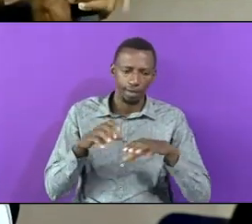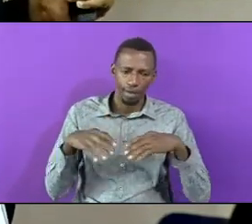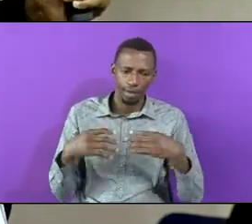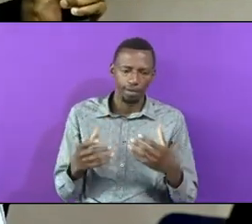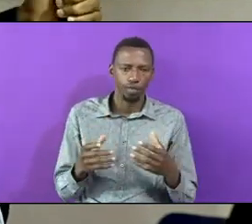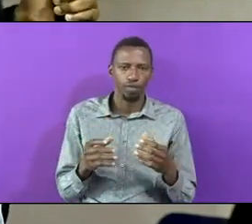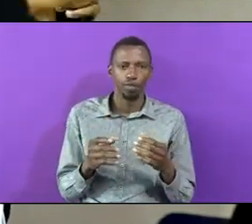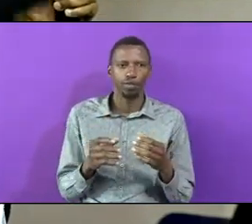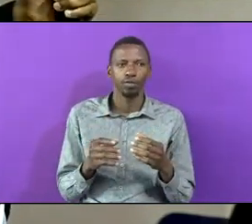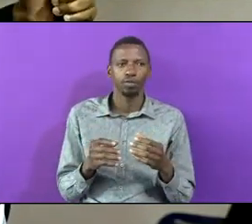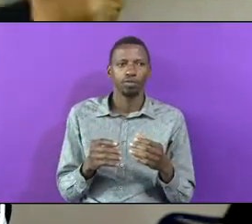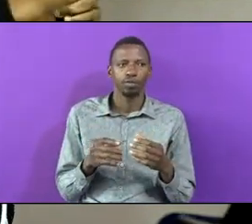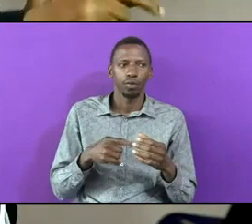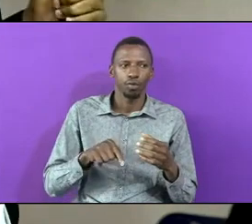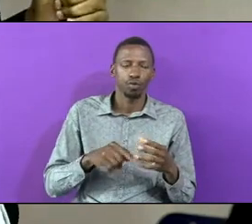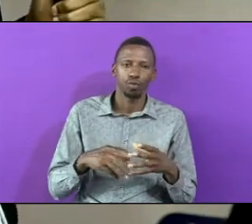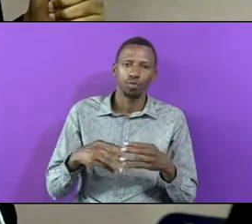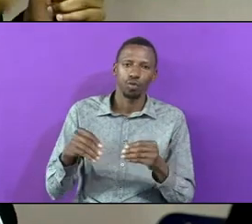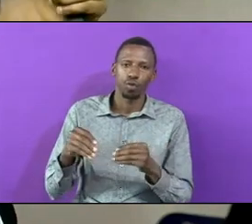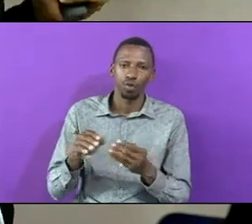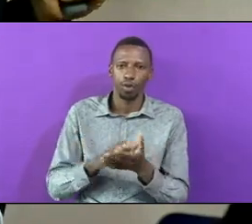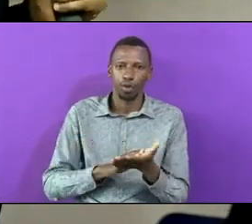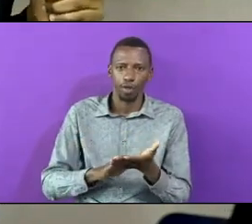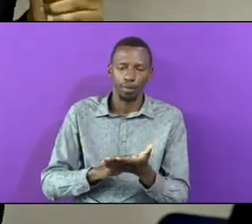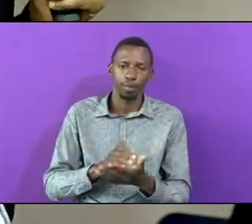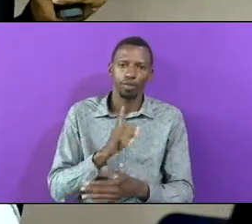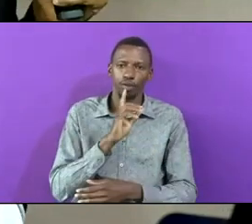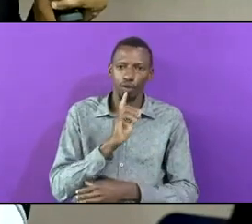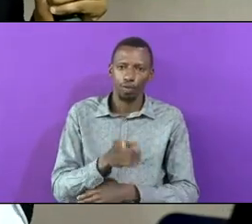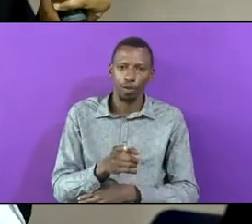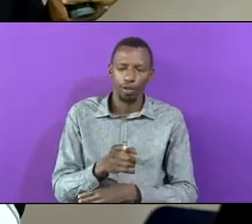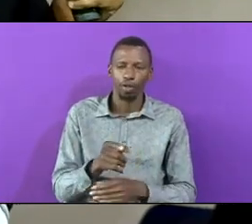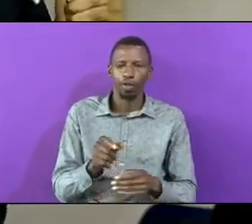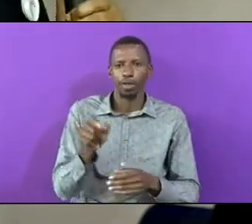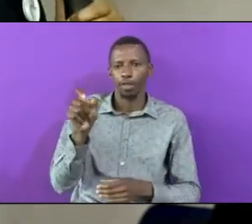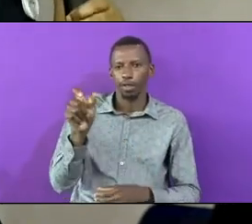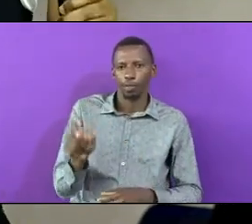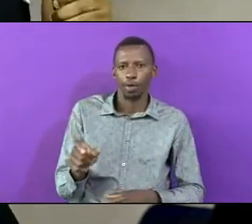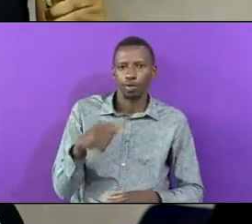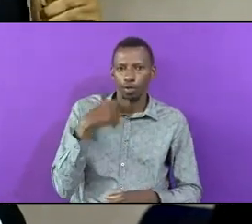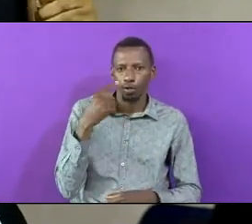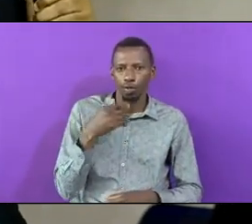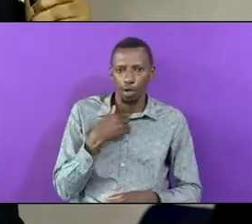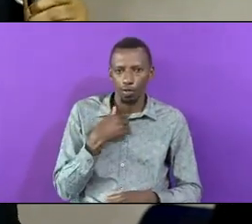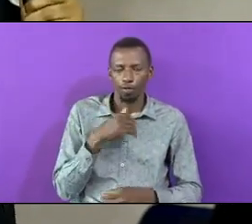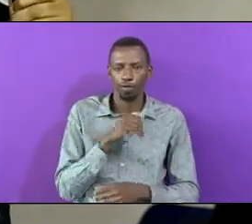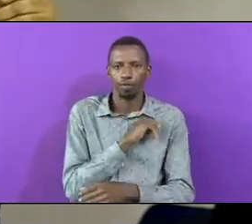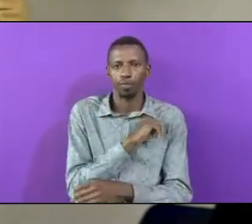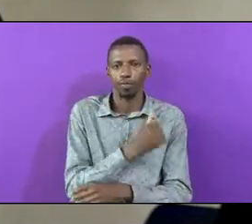We Are Going On The Basis On The Command Of The One Was What Authority